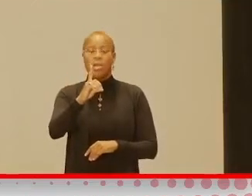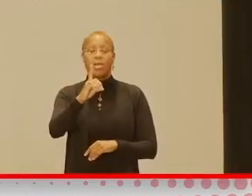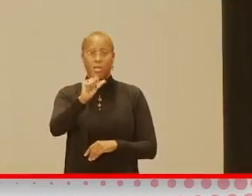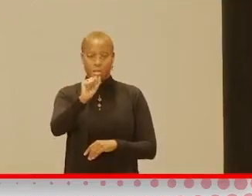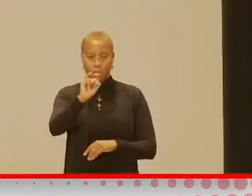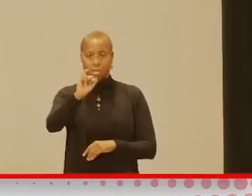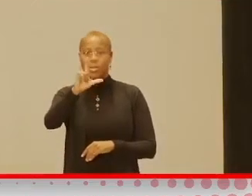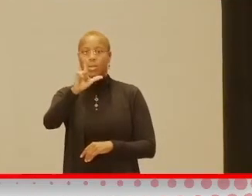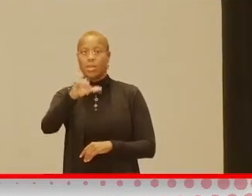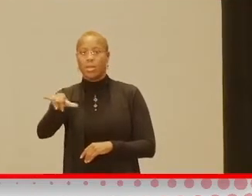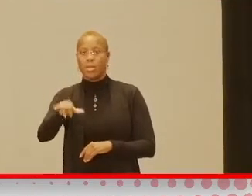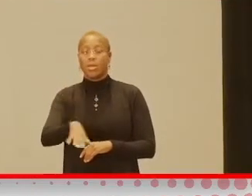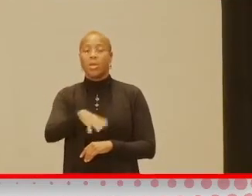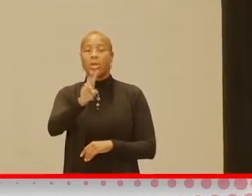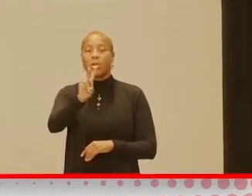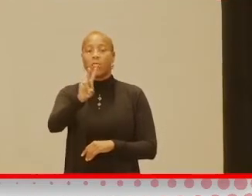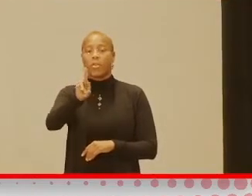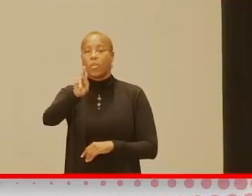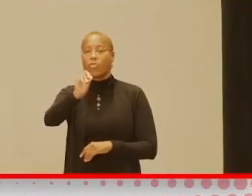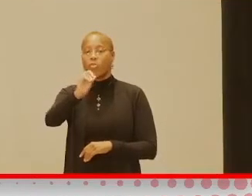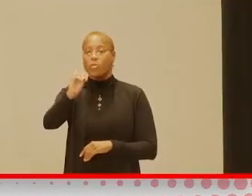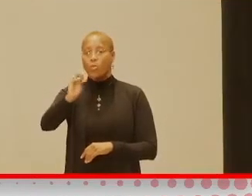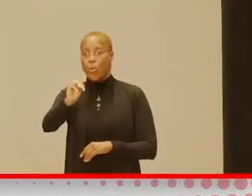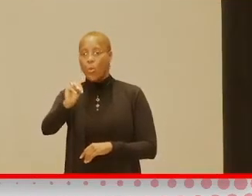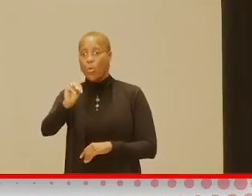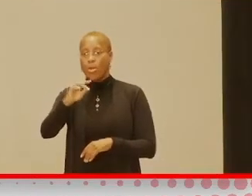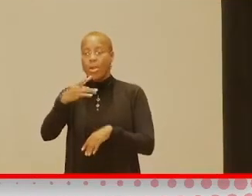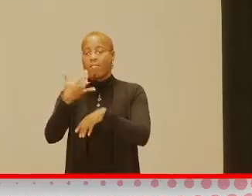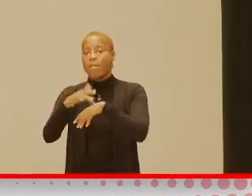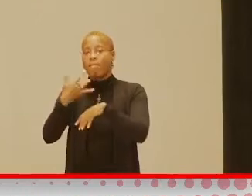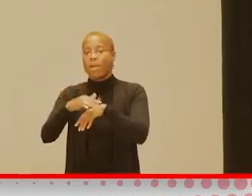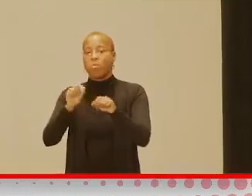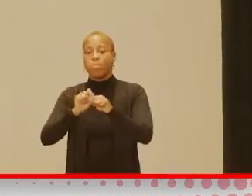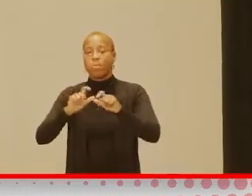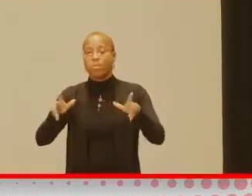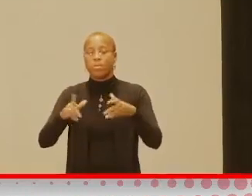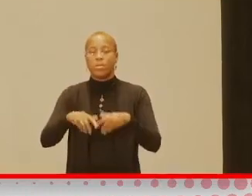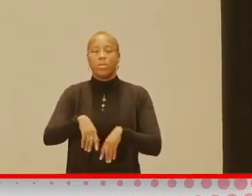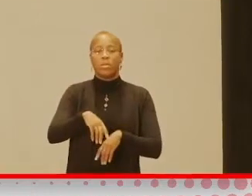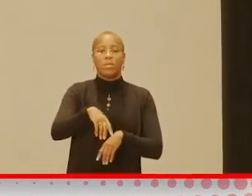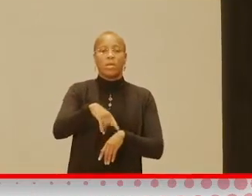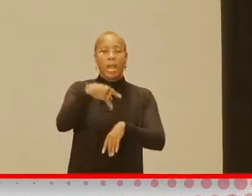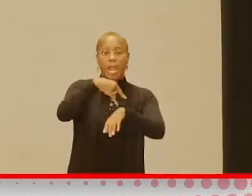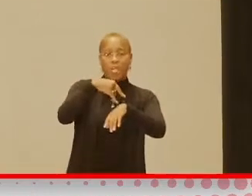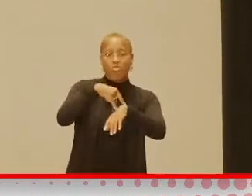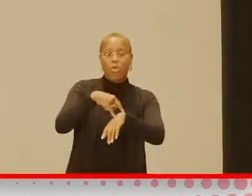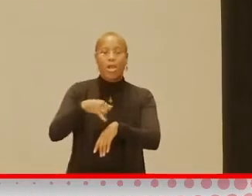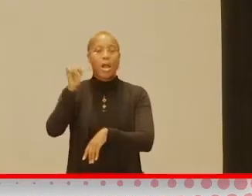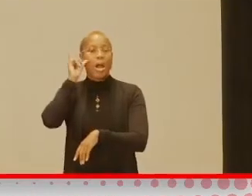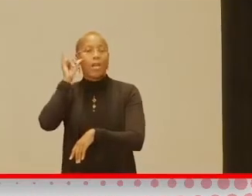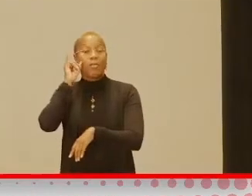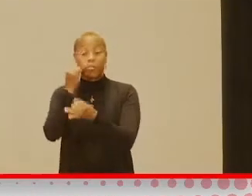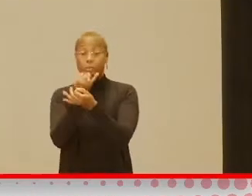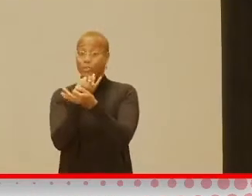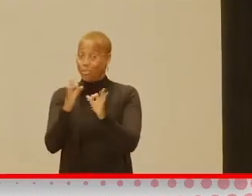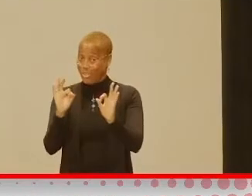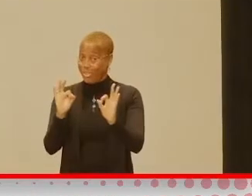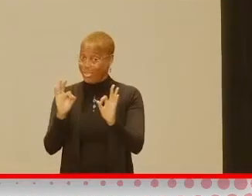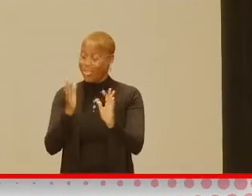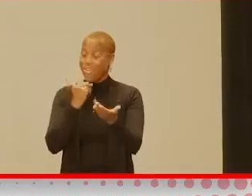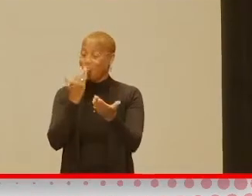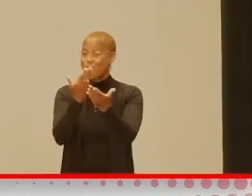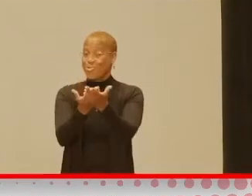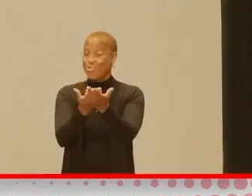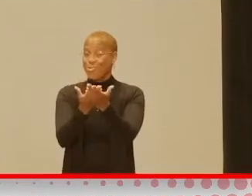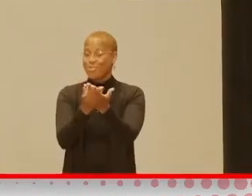Android and iPhone and free, by the way, which is always good. So that's another one to check